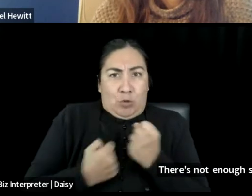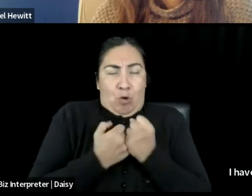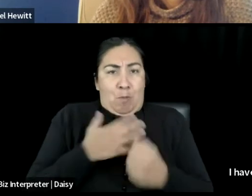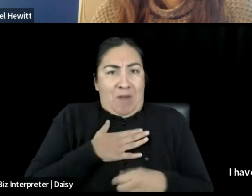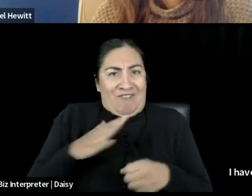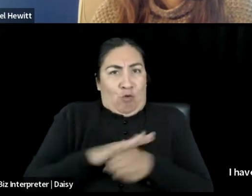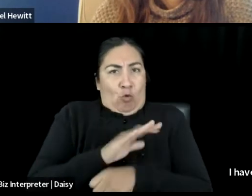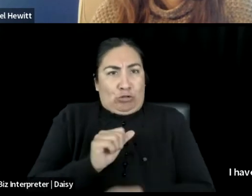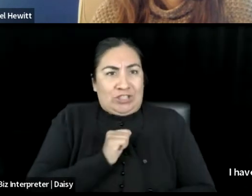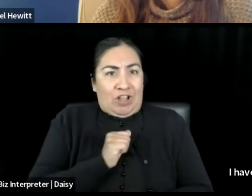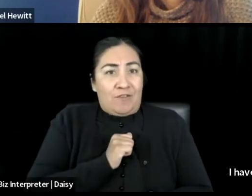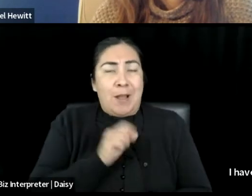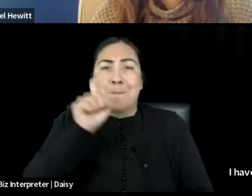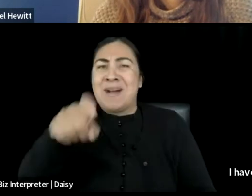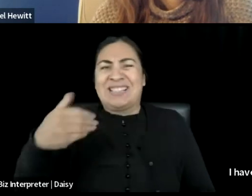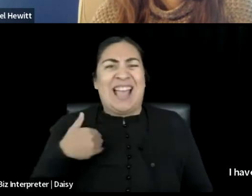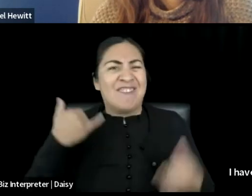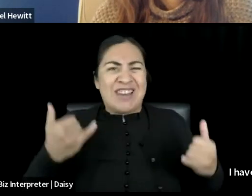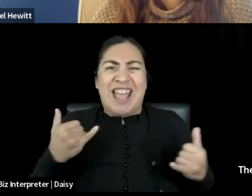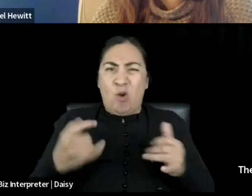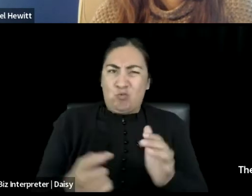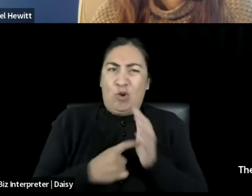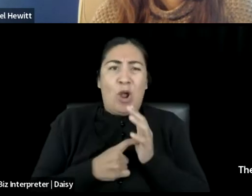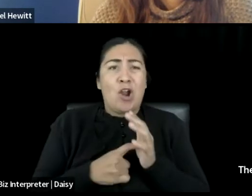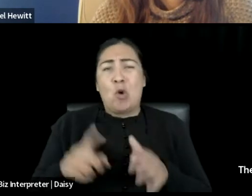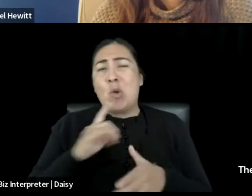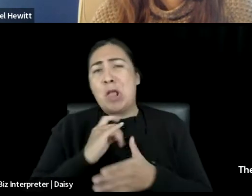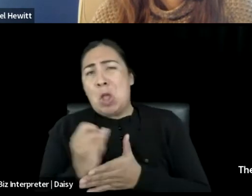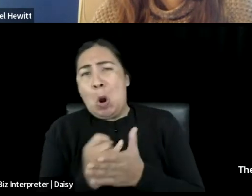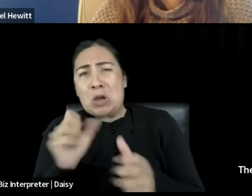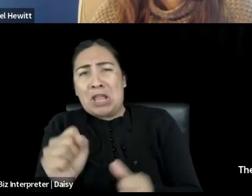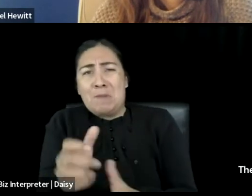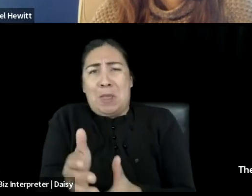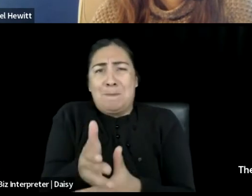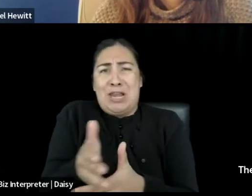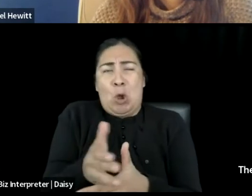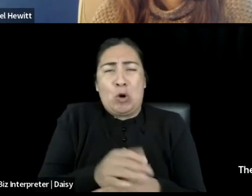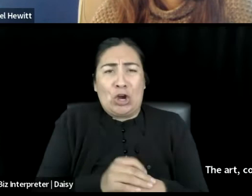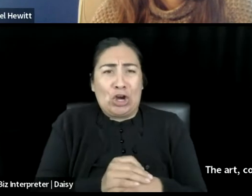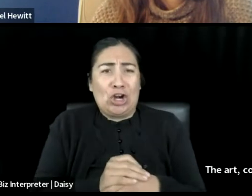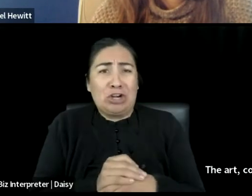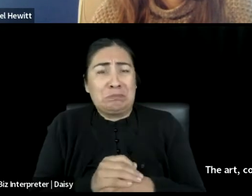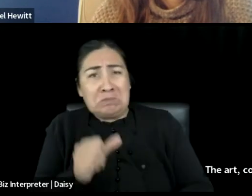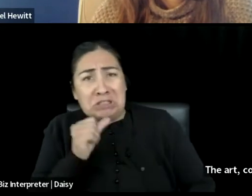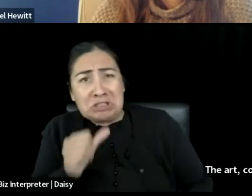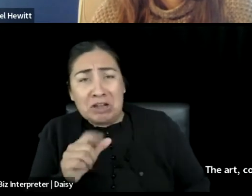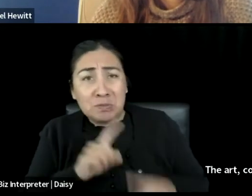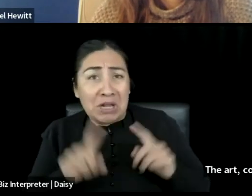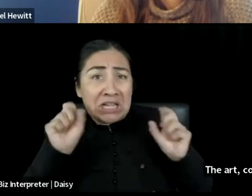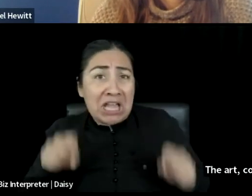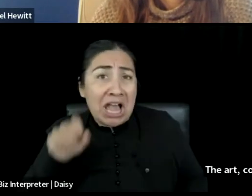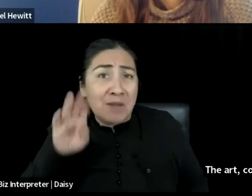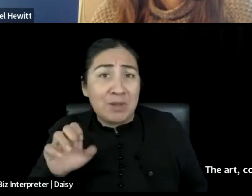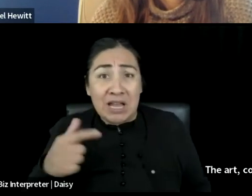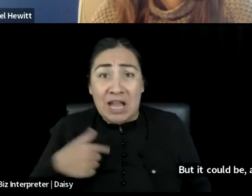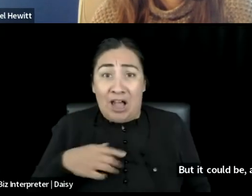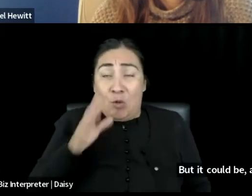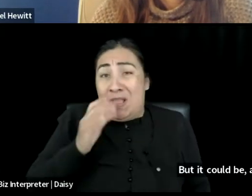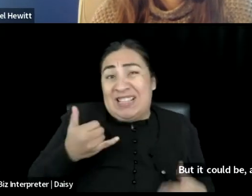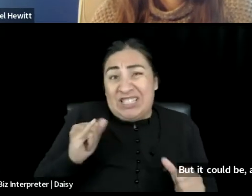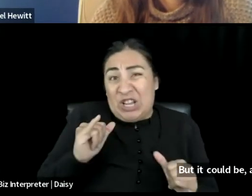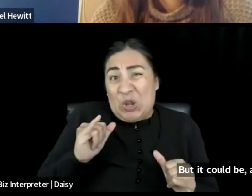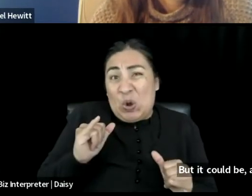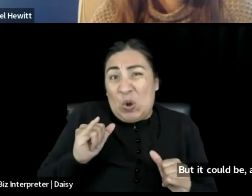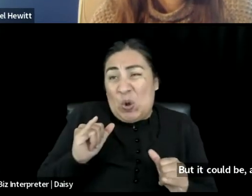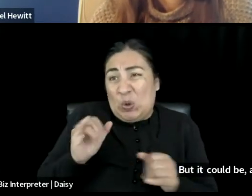the art could be mediocre. It's not, but it could be. And I would probably still choose to step